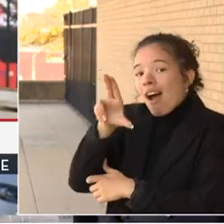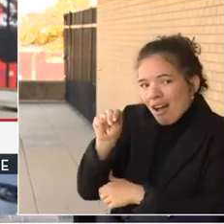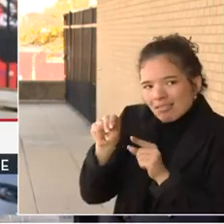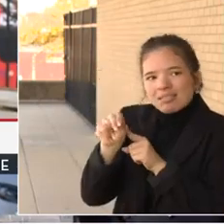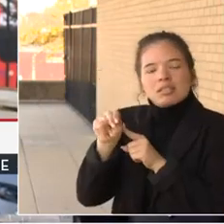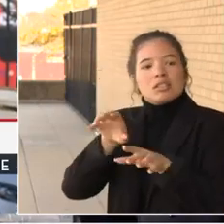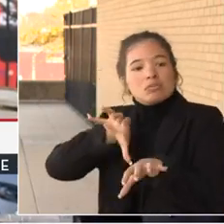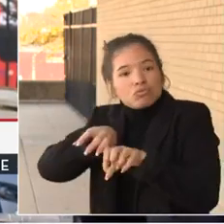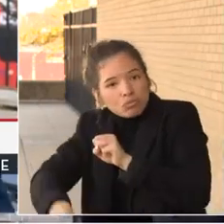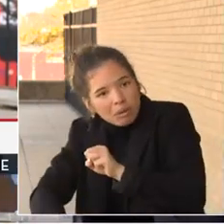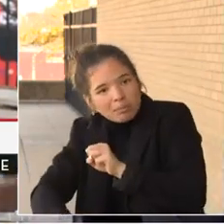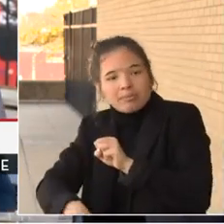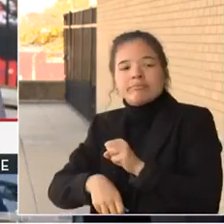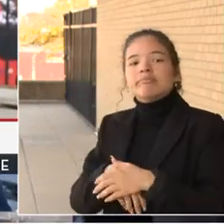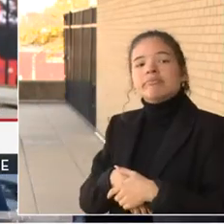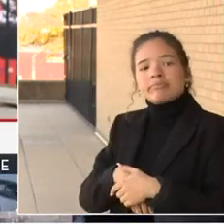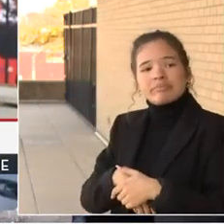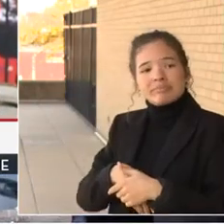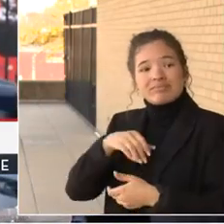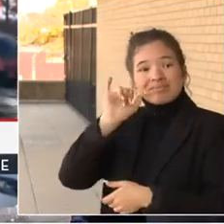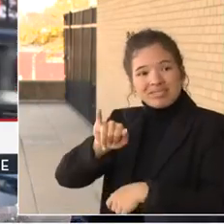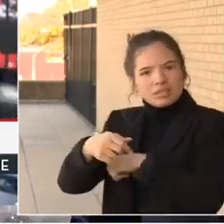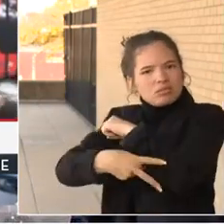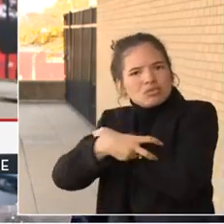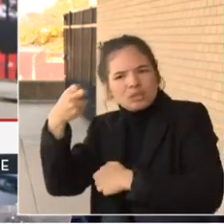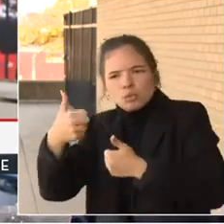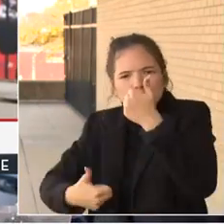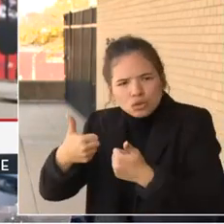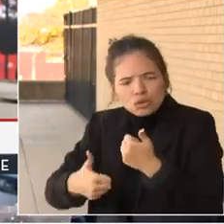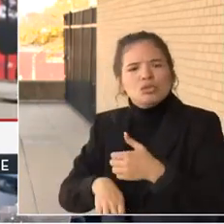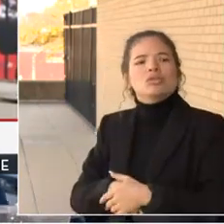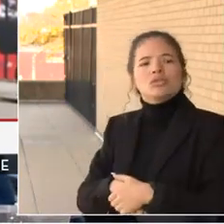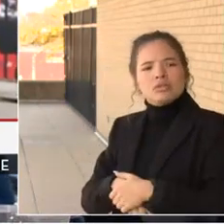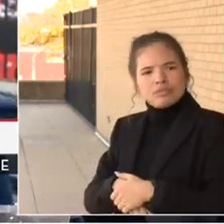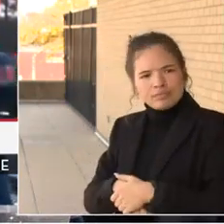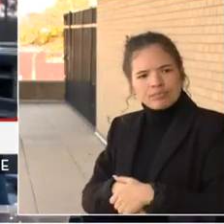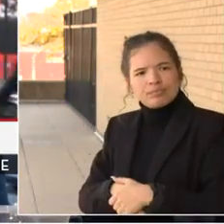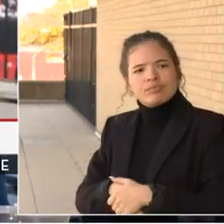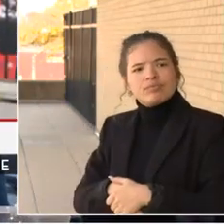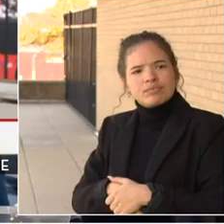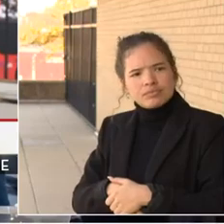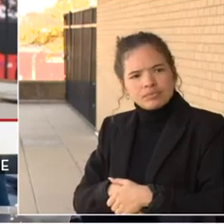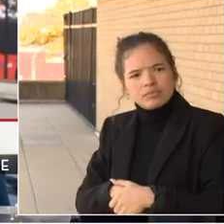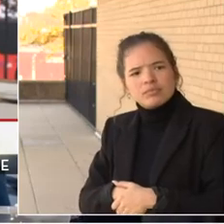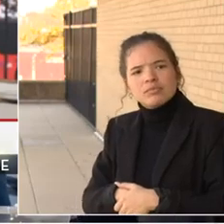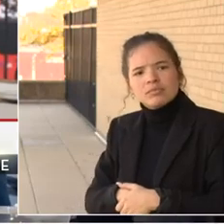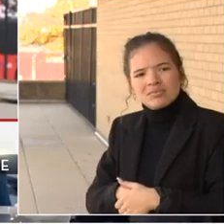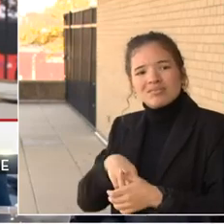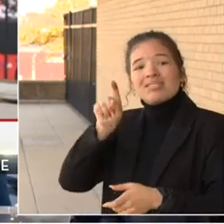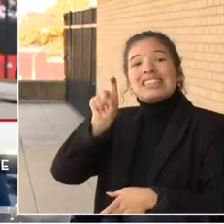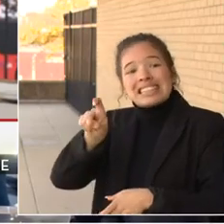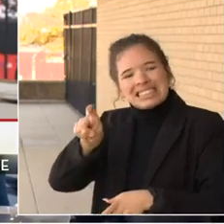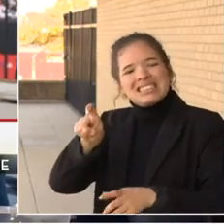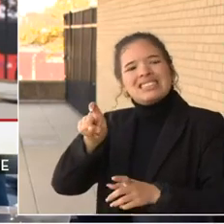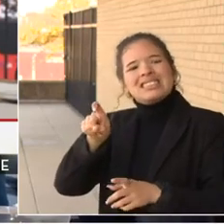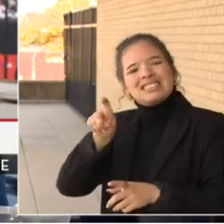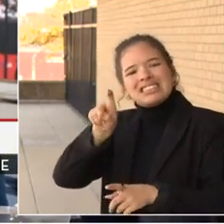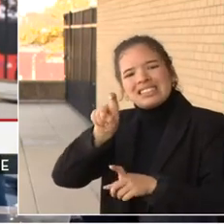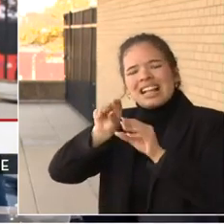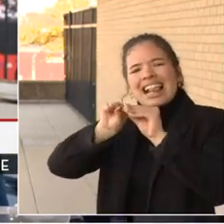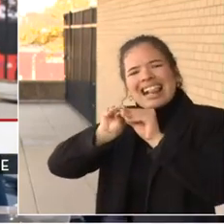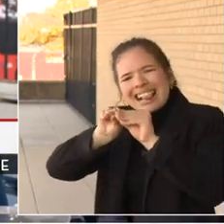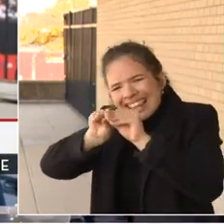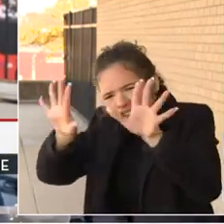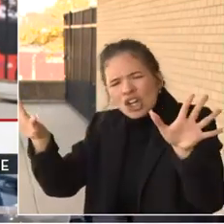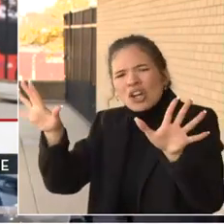all of carjacking. These issues, we have to make sure that they're real clear. There's a real clear